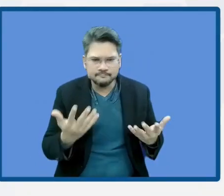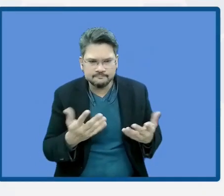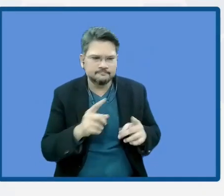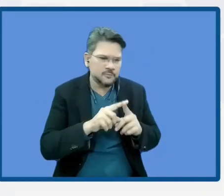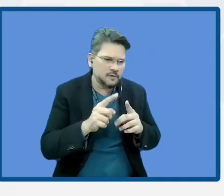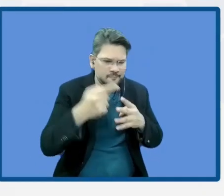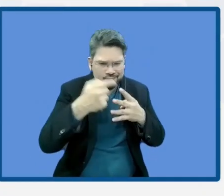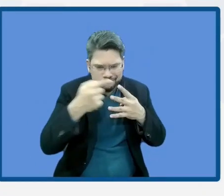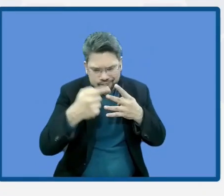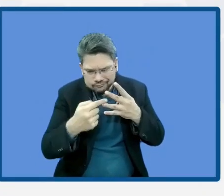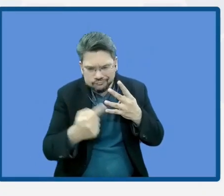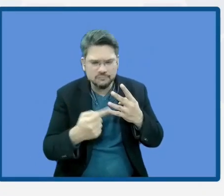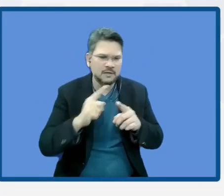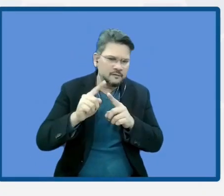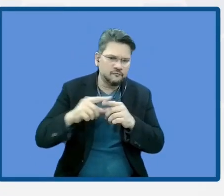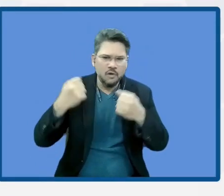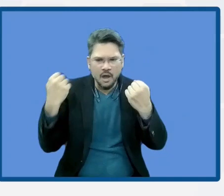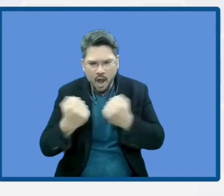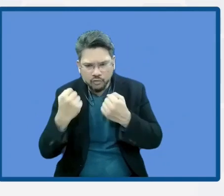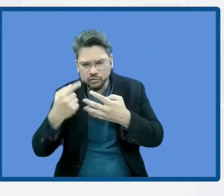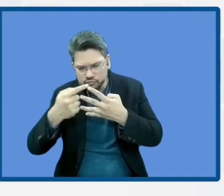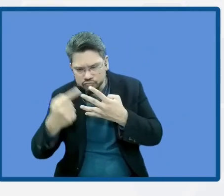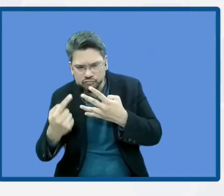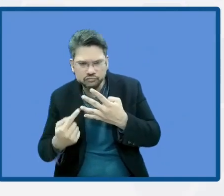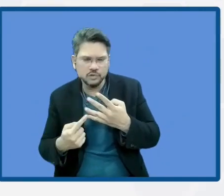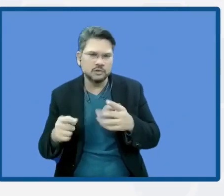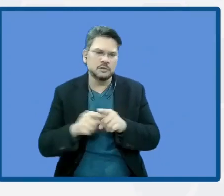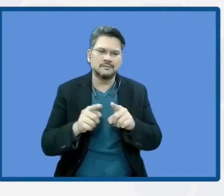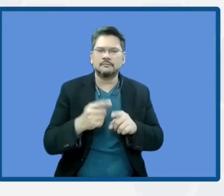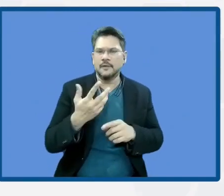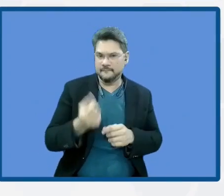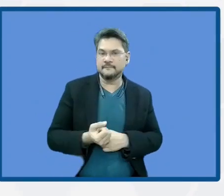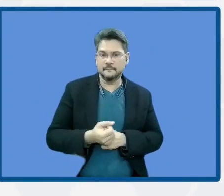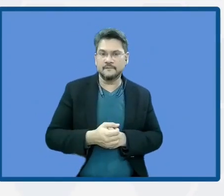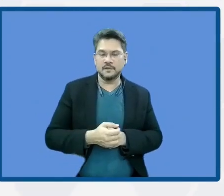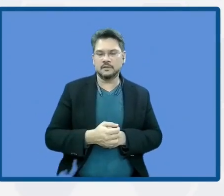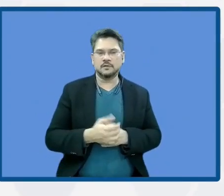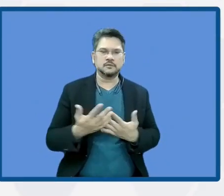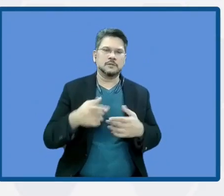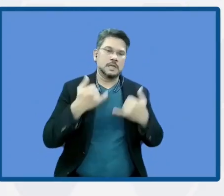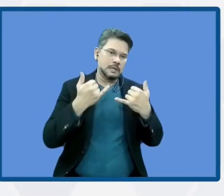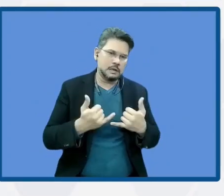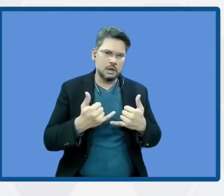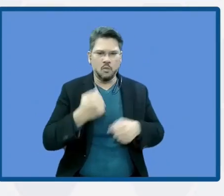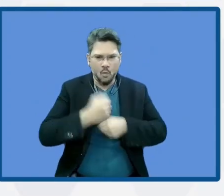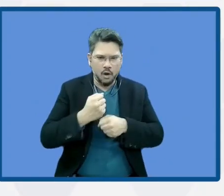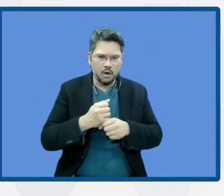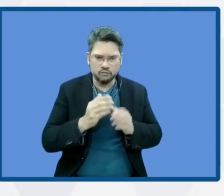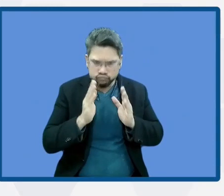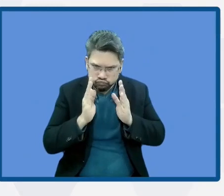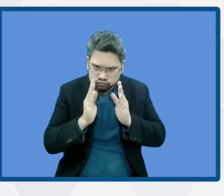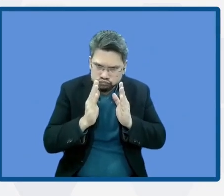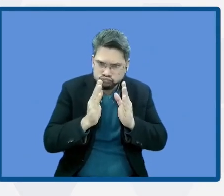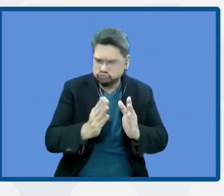actions. So we are heading in the correct direction. However, we just need to